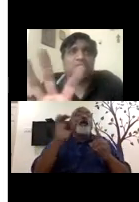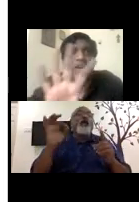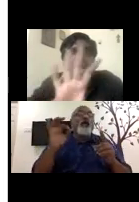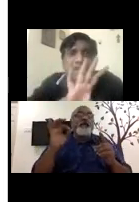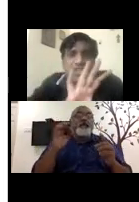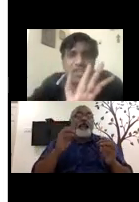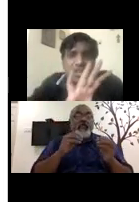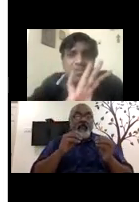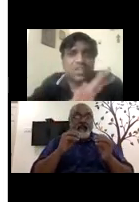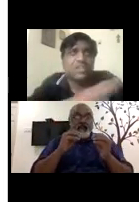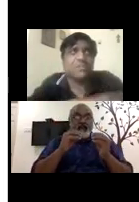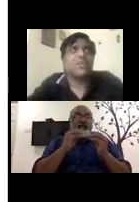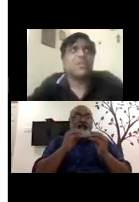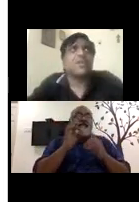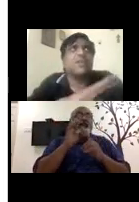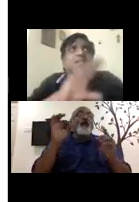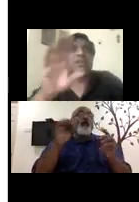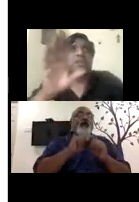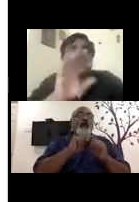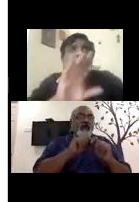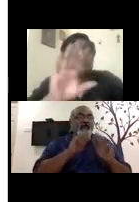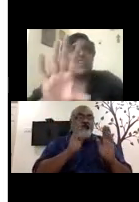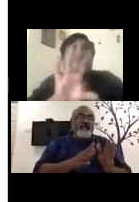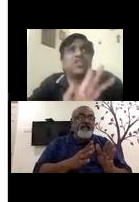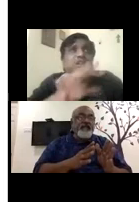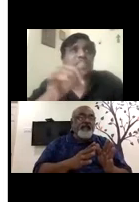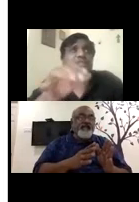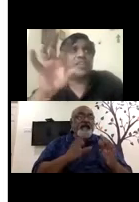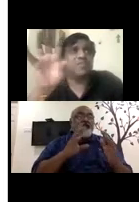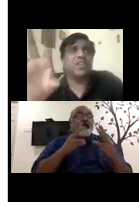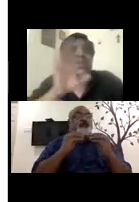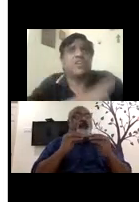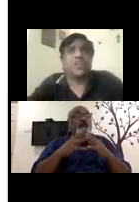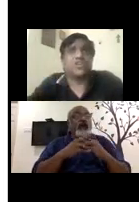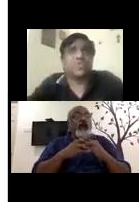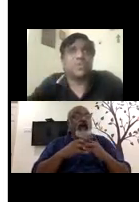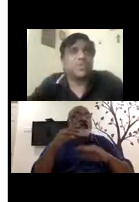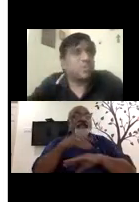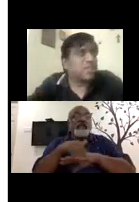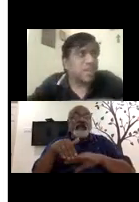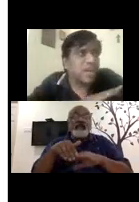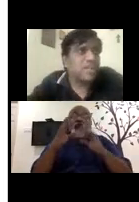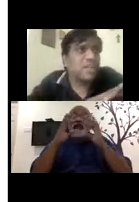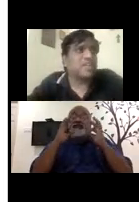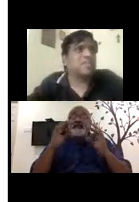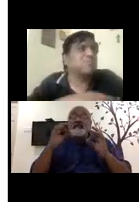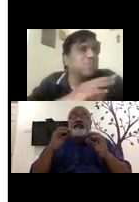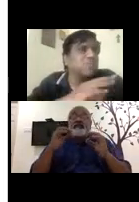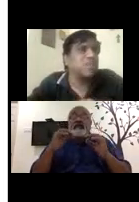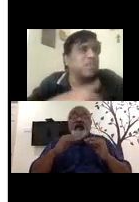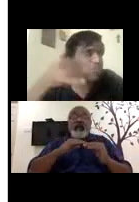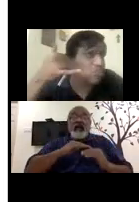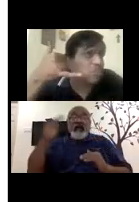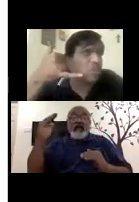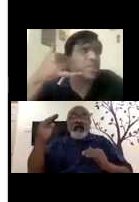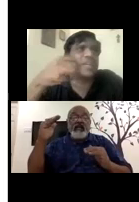for an, uh, for an IT engineer, a section, whereas a software engineer is the real white collar job. Okay. It's a hard grunt, go